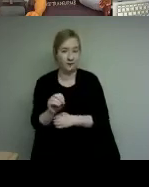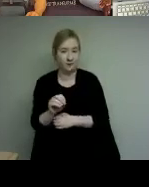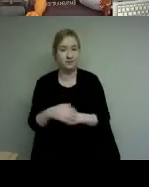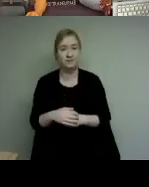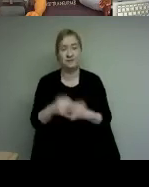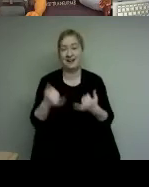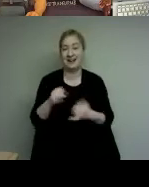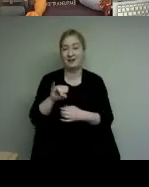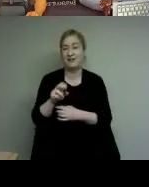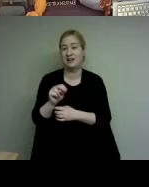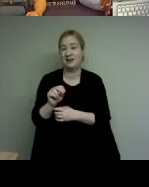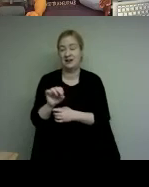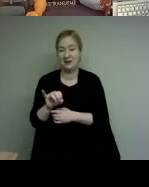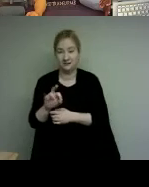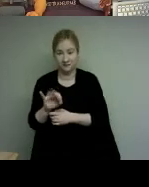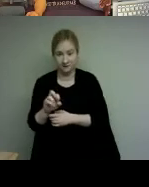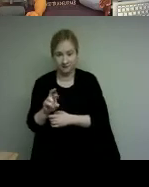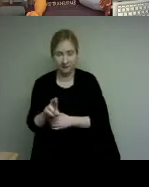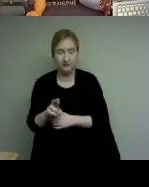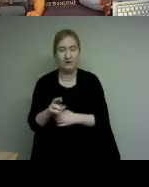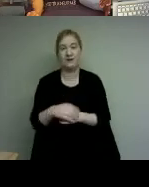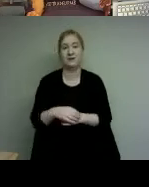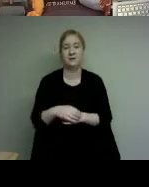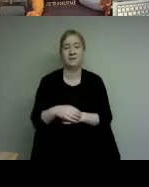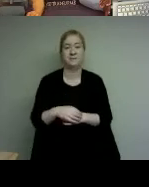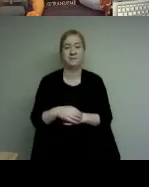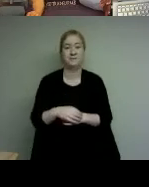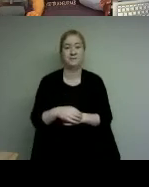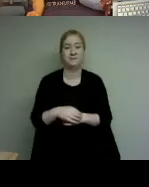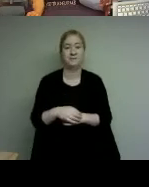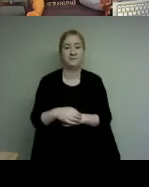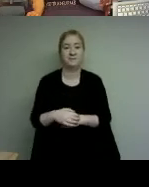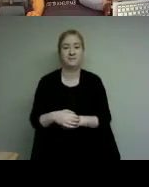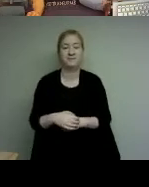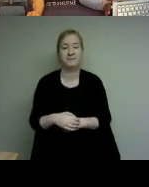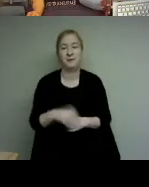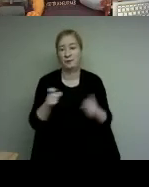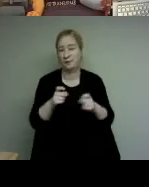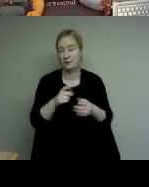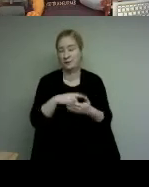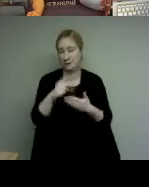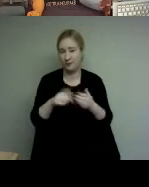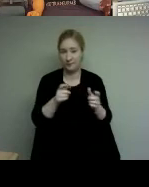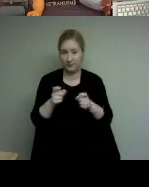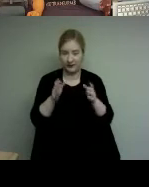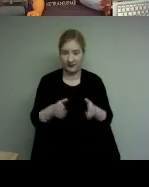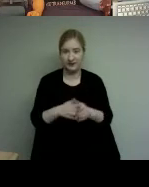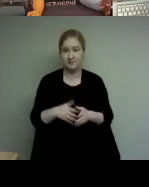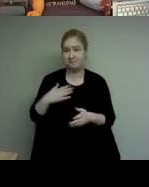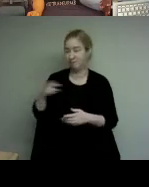current indigenous liaison is our northern program coordinator my co-host here